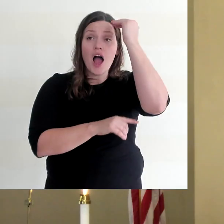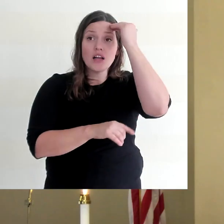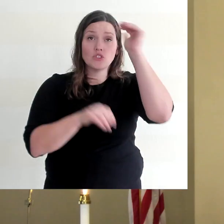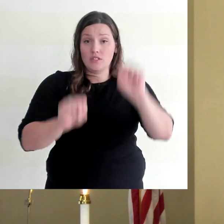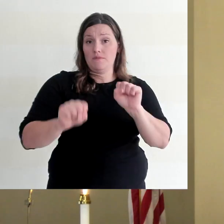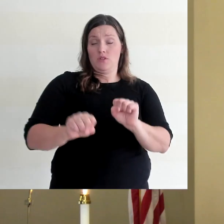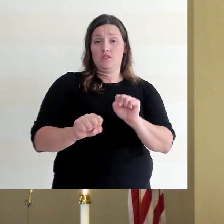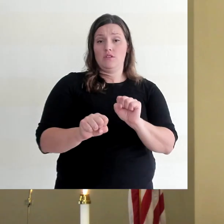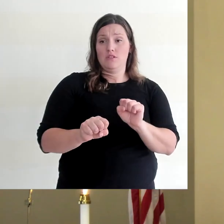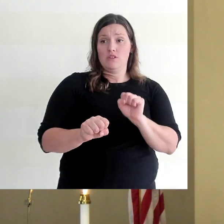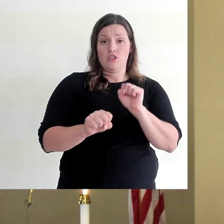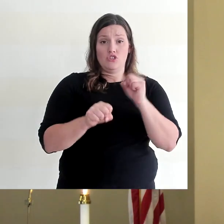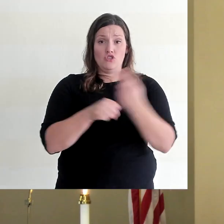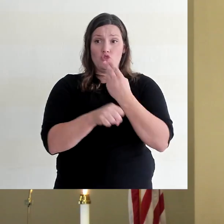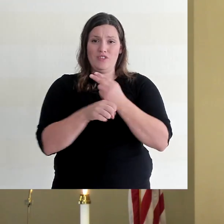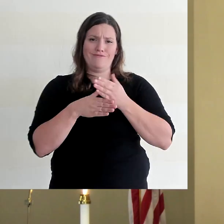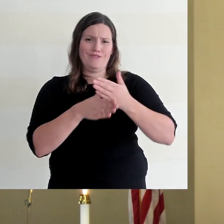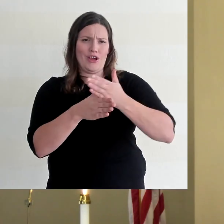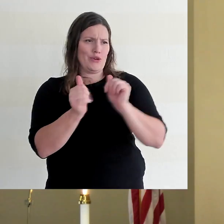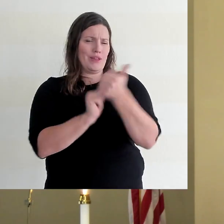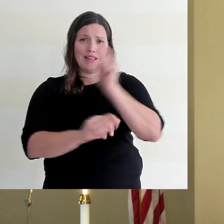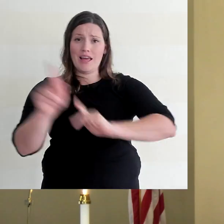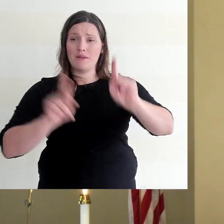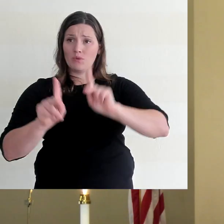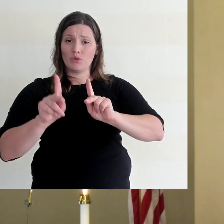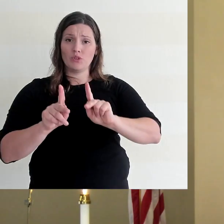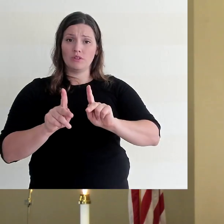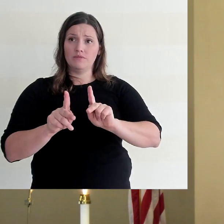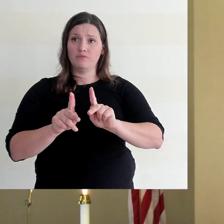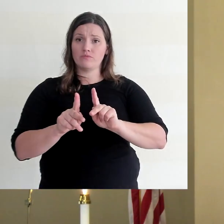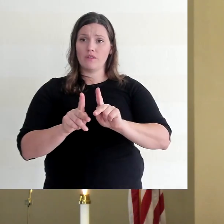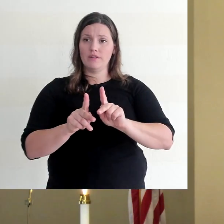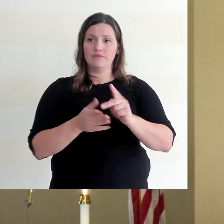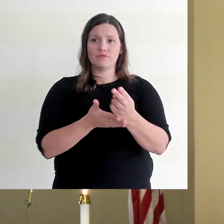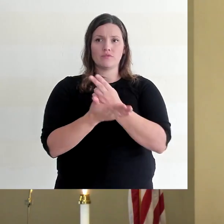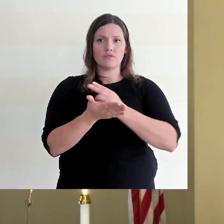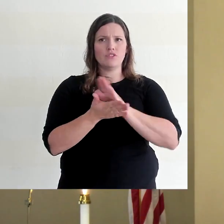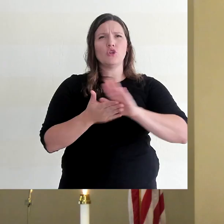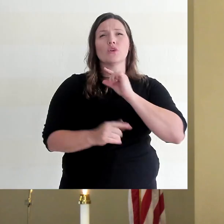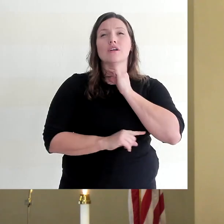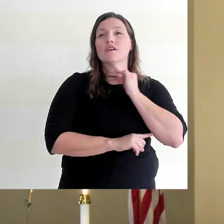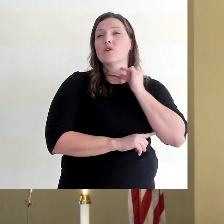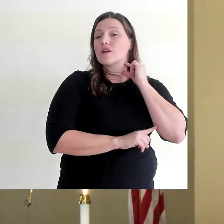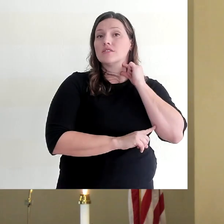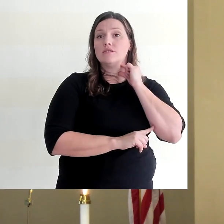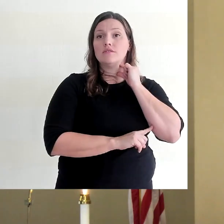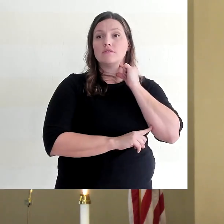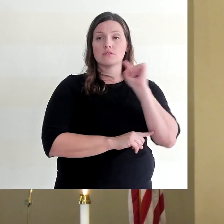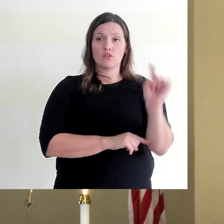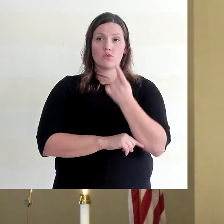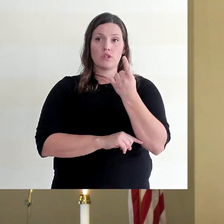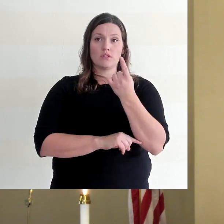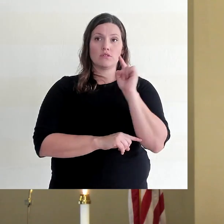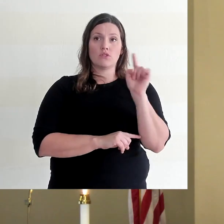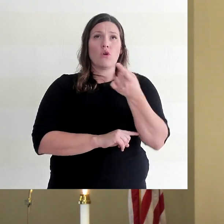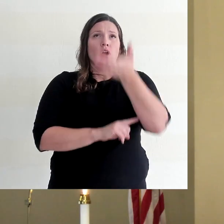can be used and shared with other people. As a holy priest of the one